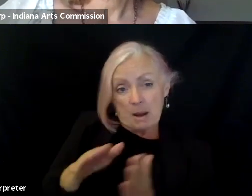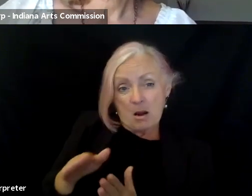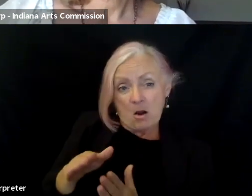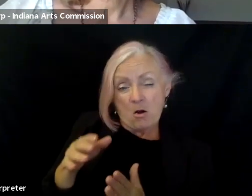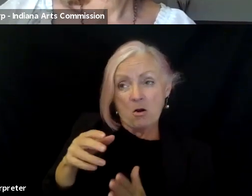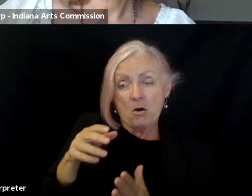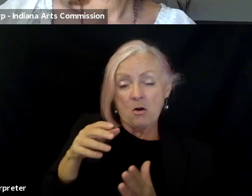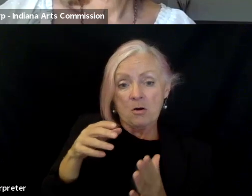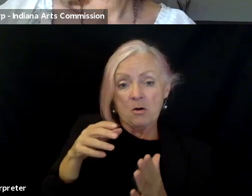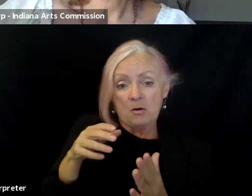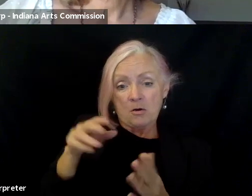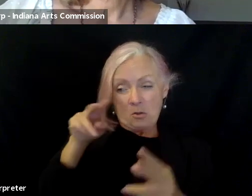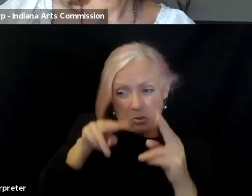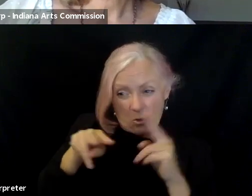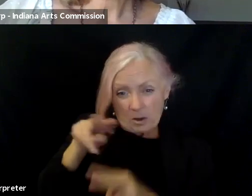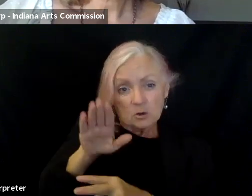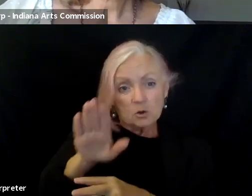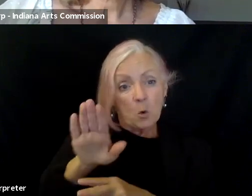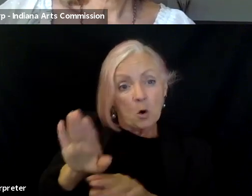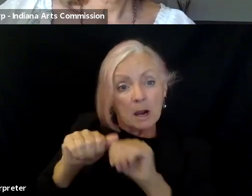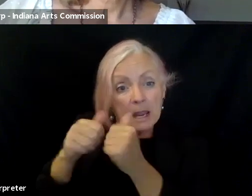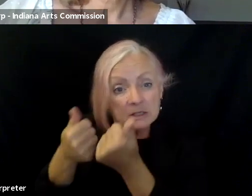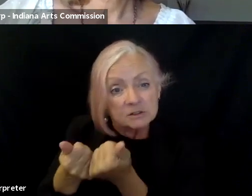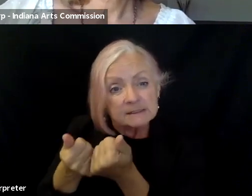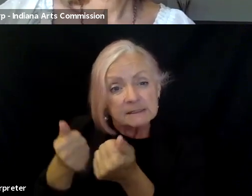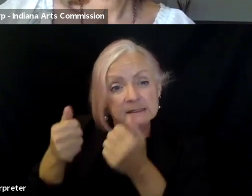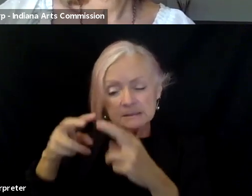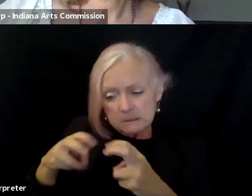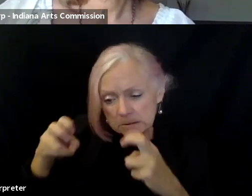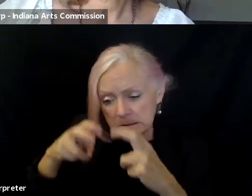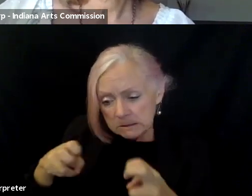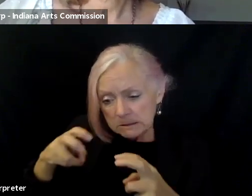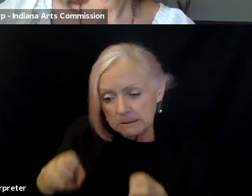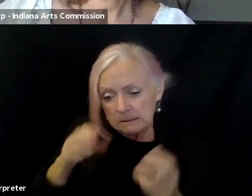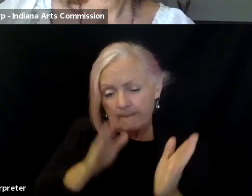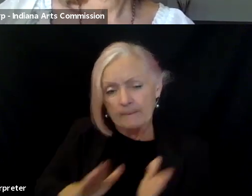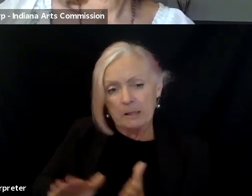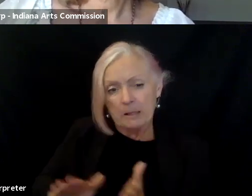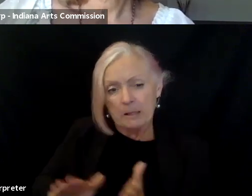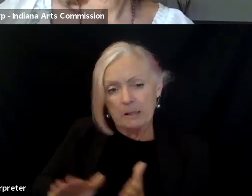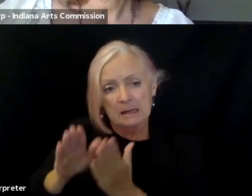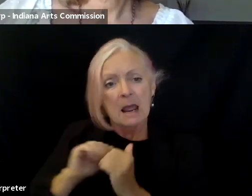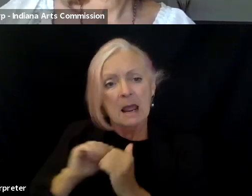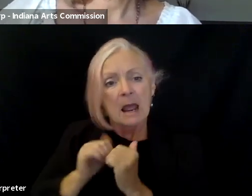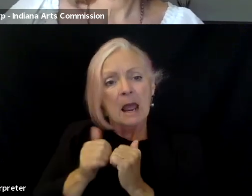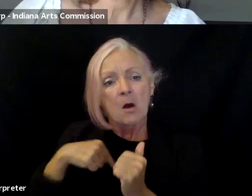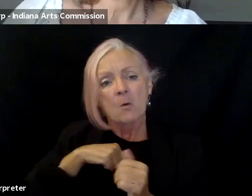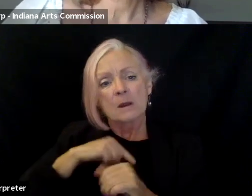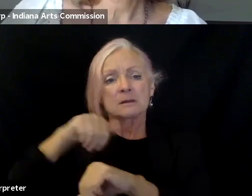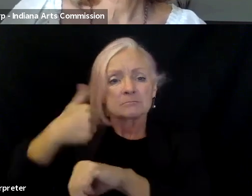own, uh, agency and, and, do a strategic planning about how we're going to, uh, you know, create this